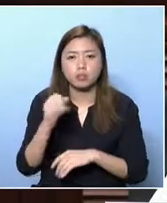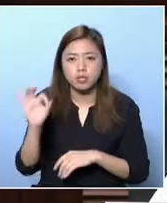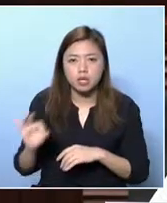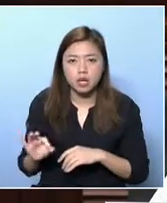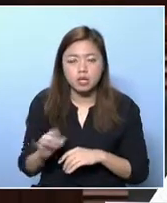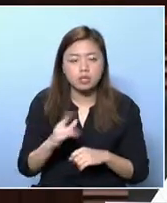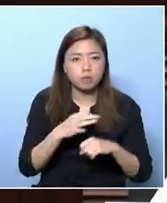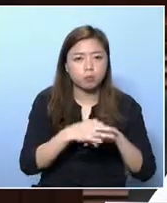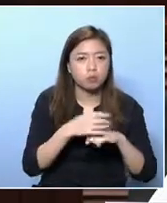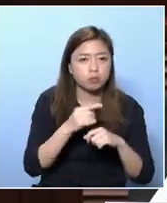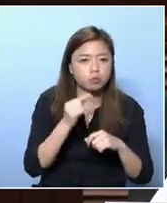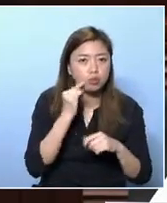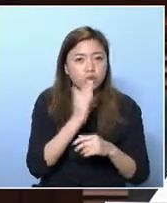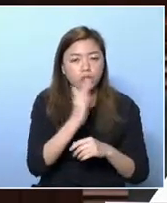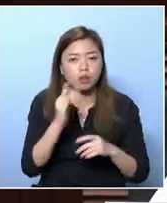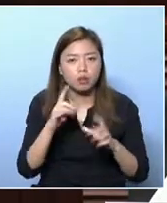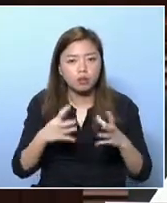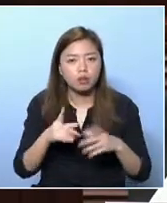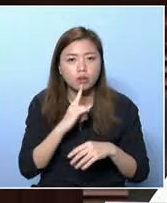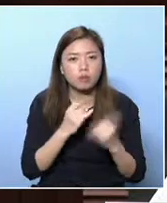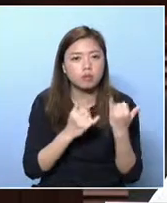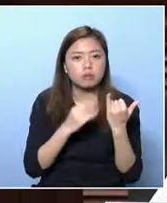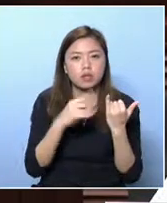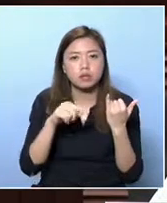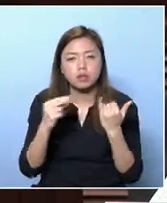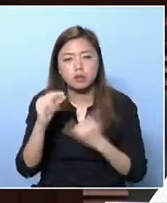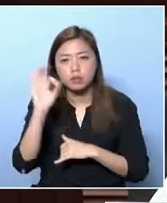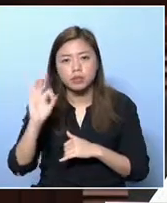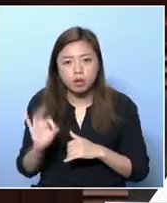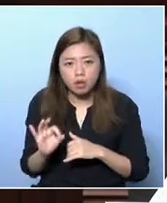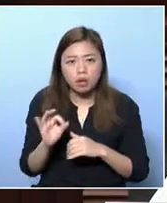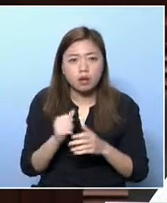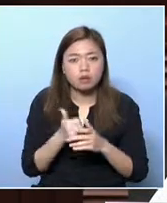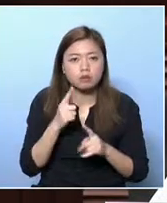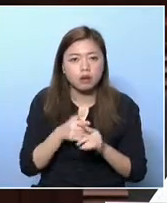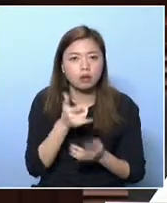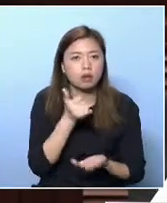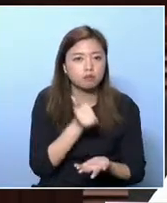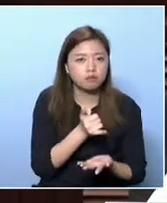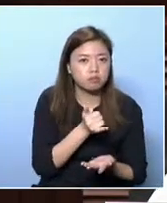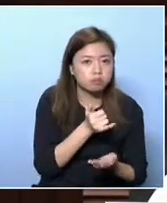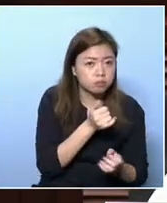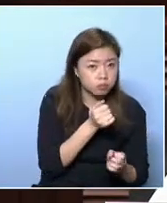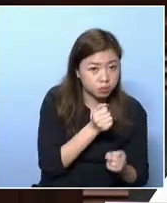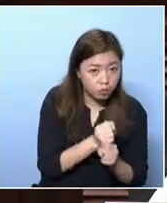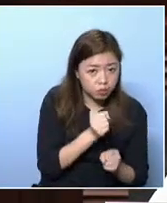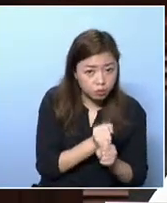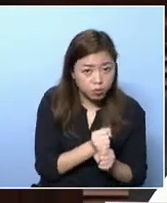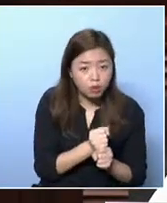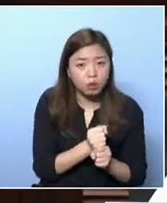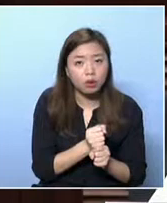They account for 30% of people in poverty. And 64.7